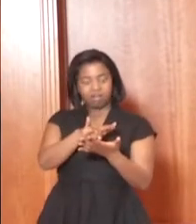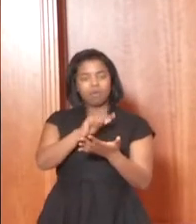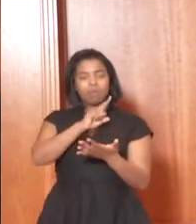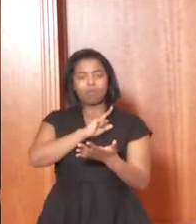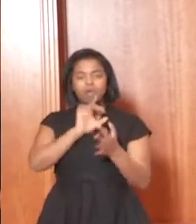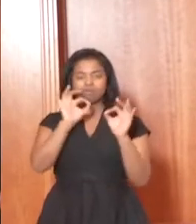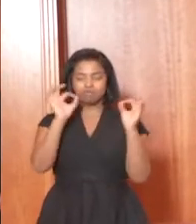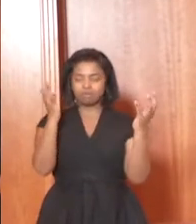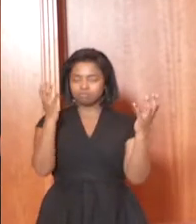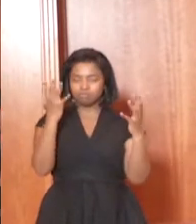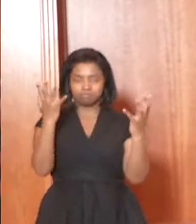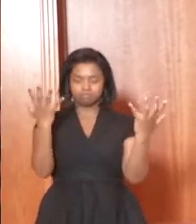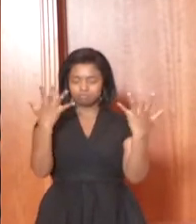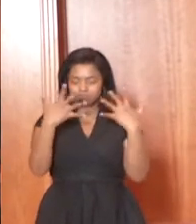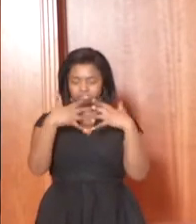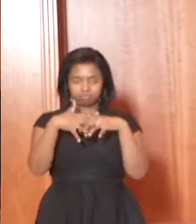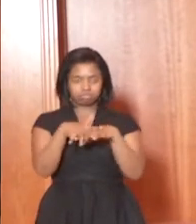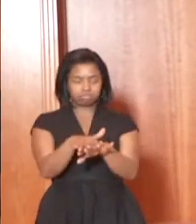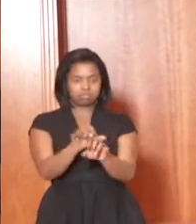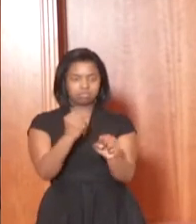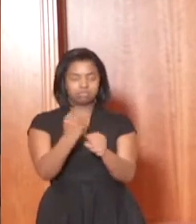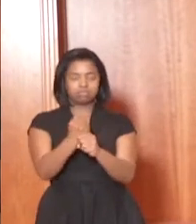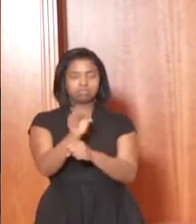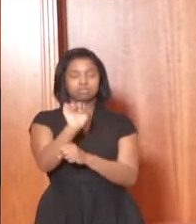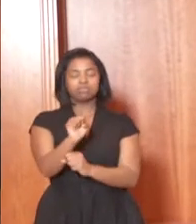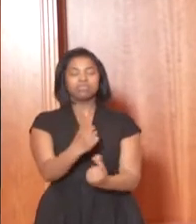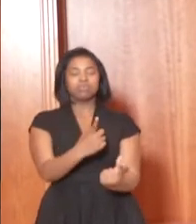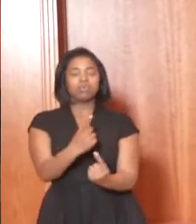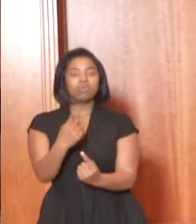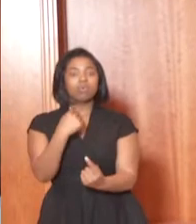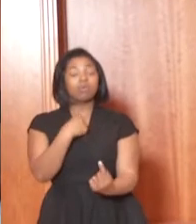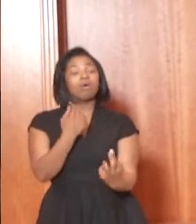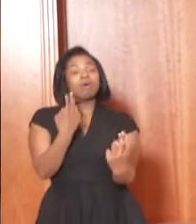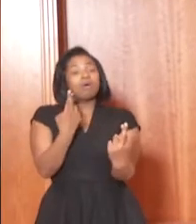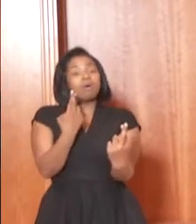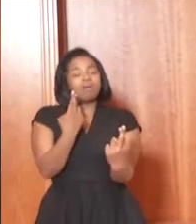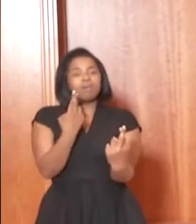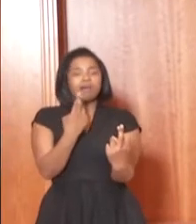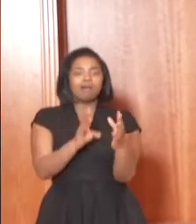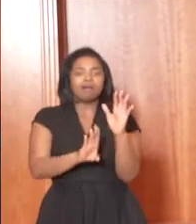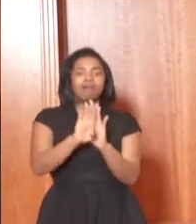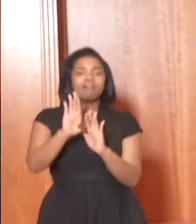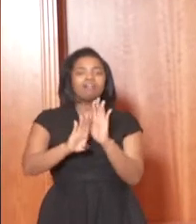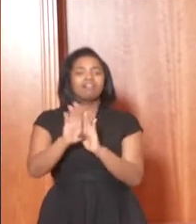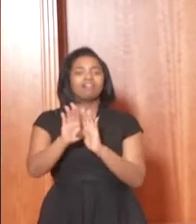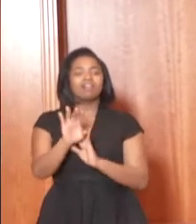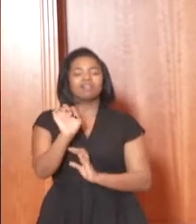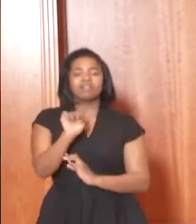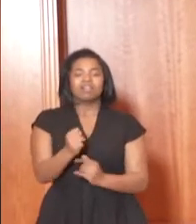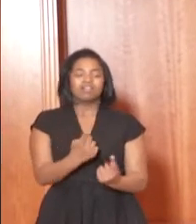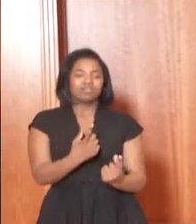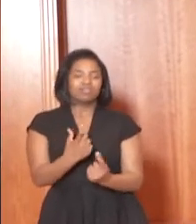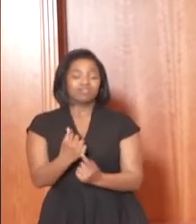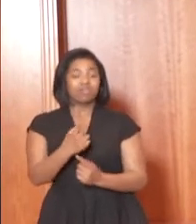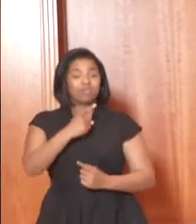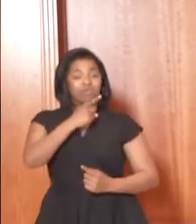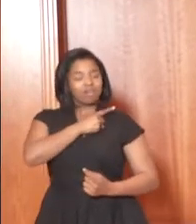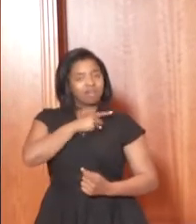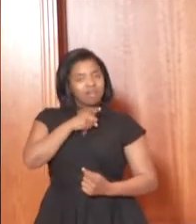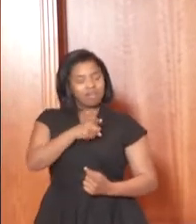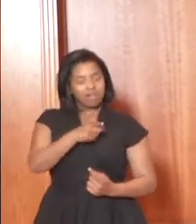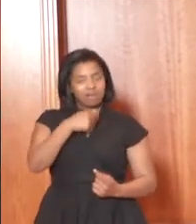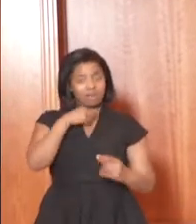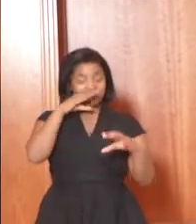coordination and through that we will be hoping to increase the capacity of the state because then we